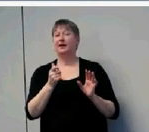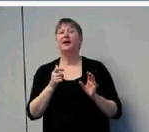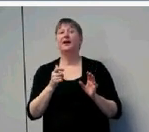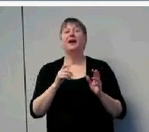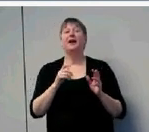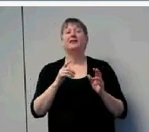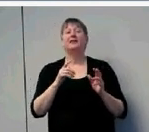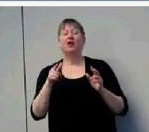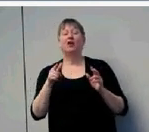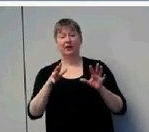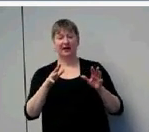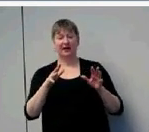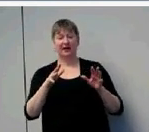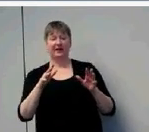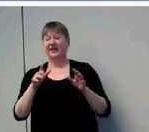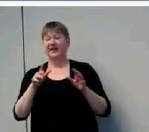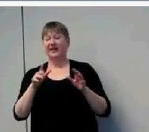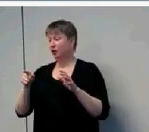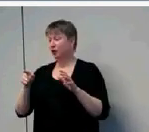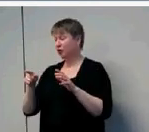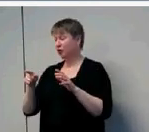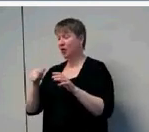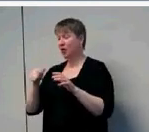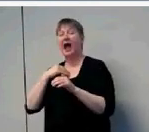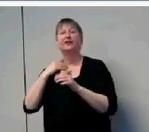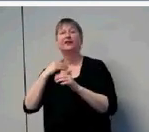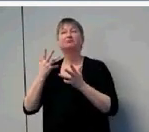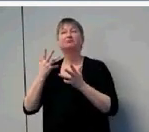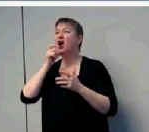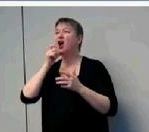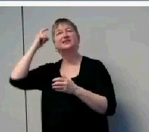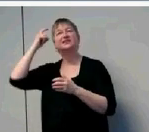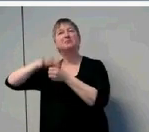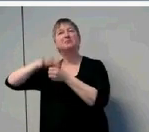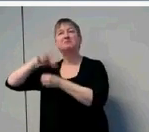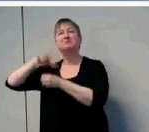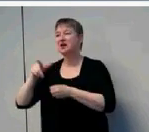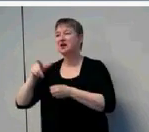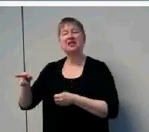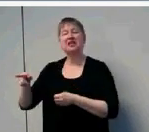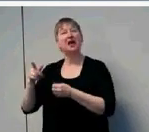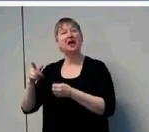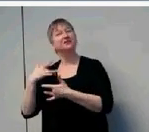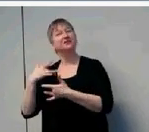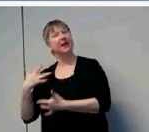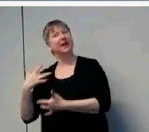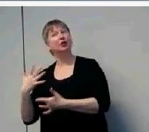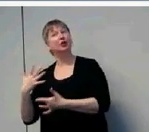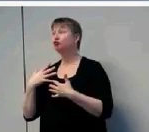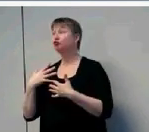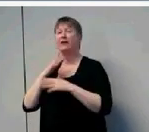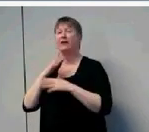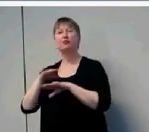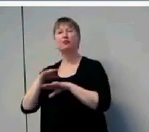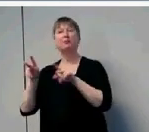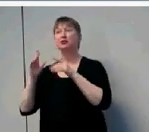are better at keeping their hearing aids in. That's not a big surprise. But when the child's funky, fussy, cranky,